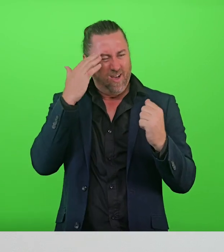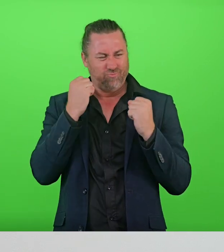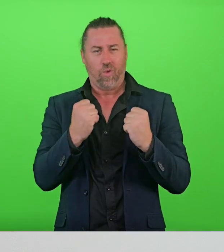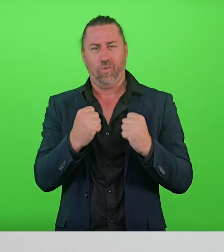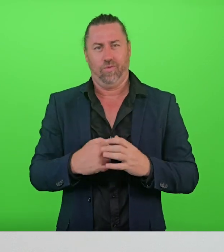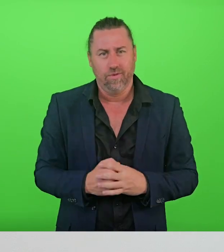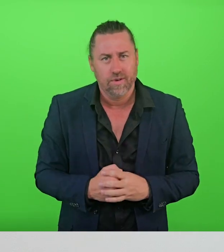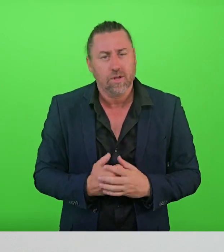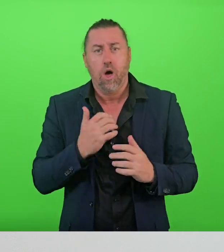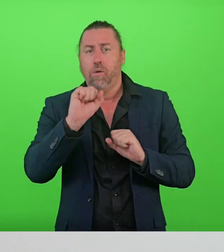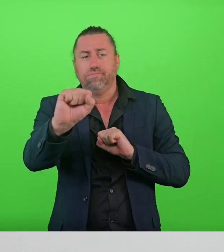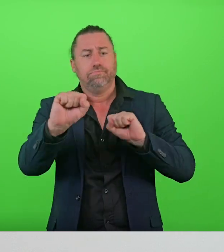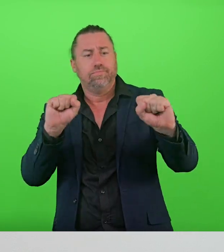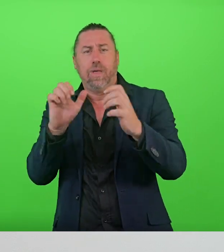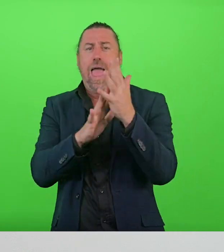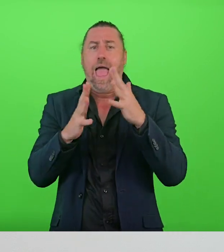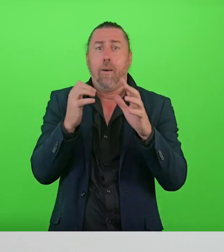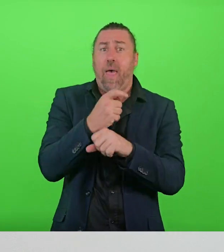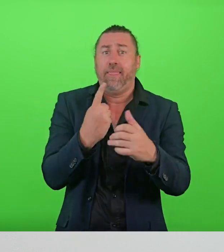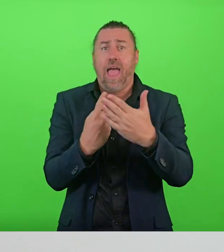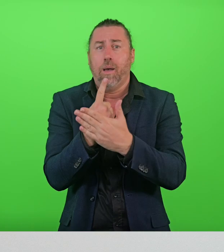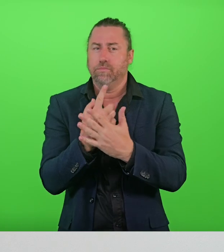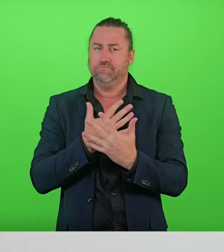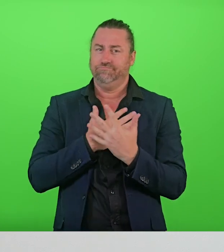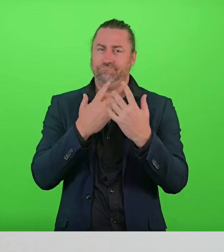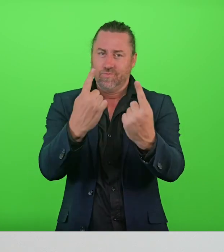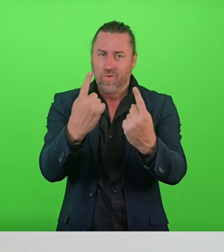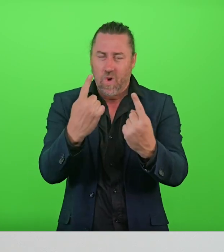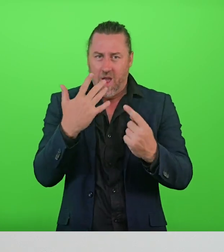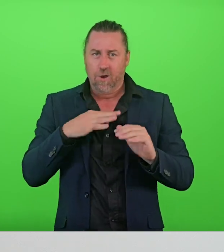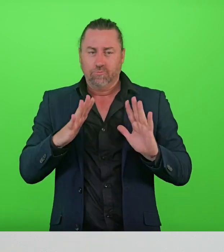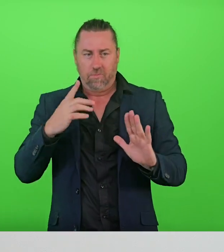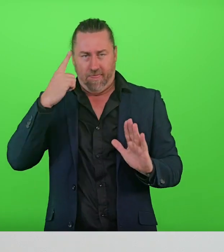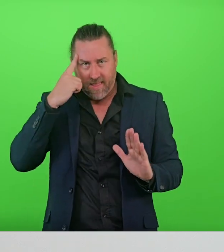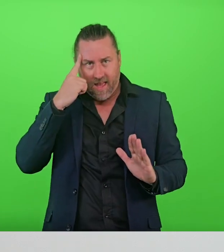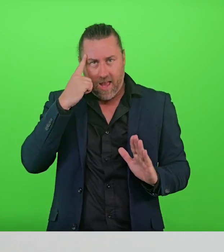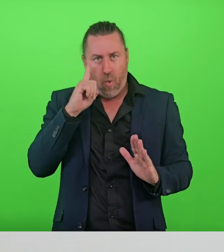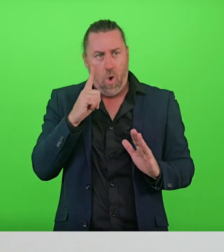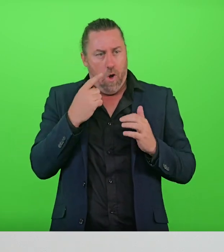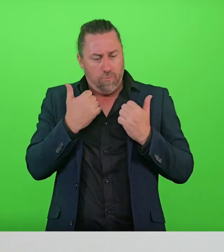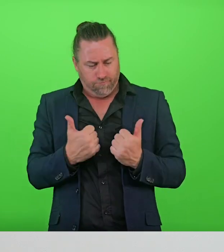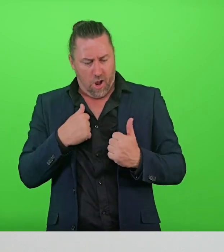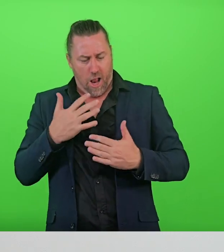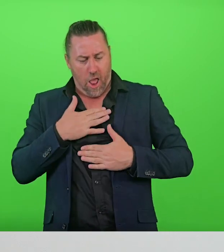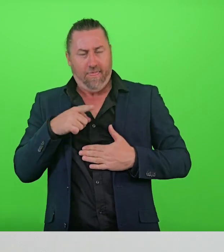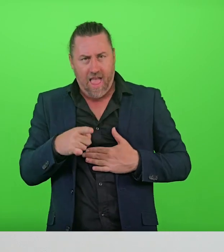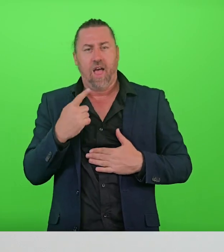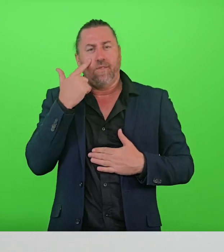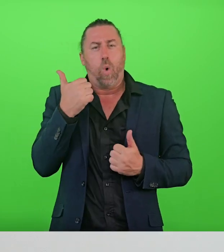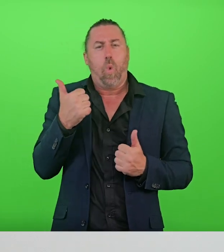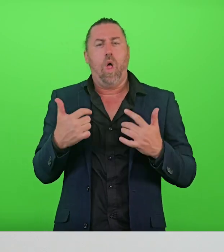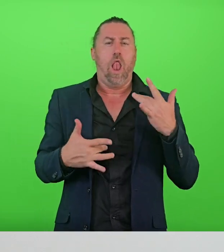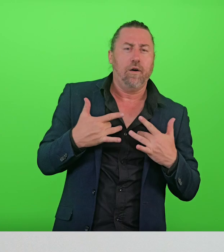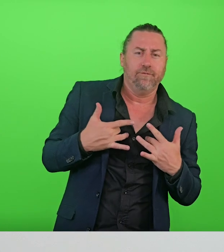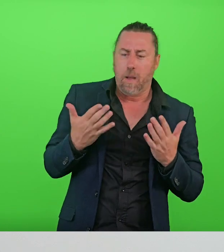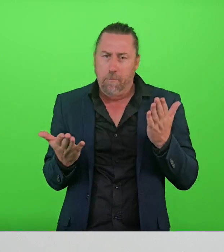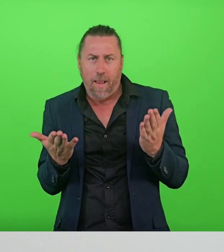health and wellbeing looks a bit different to everyone. It's about finding a balance in aspects of life that works for you. It's about